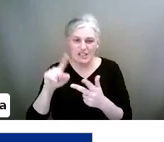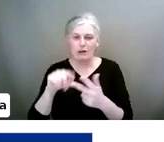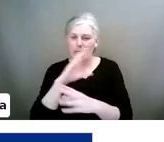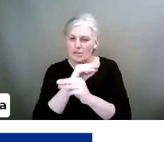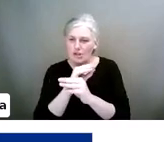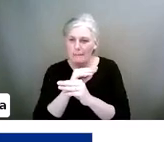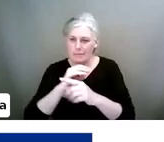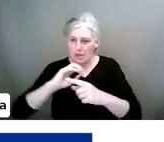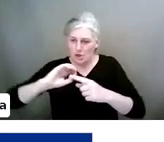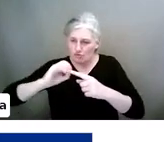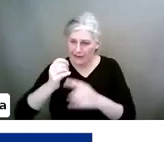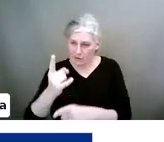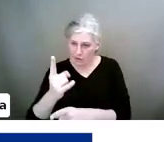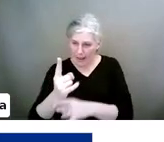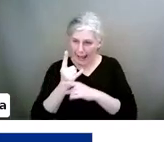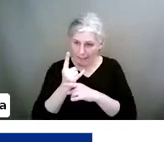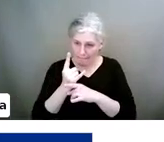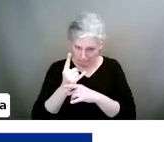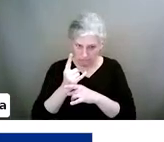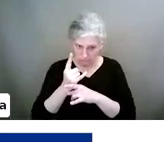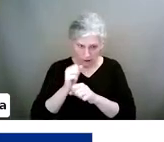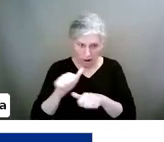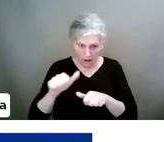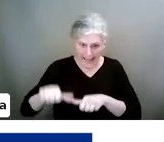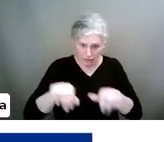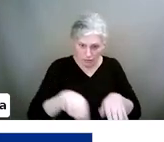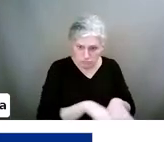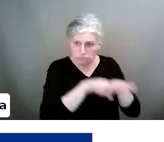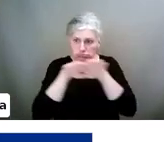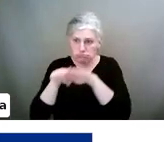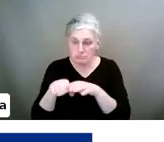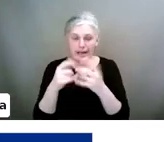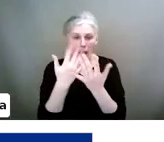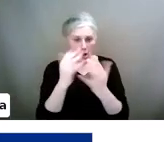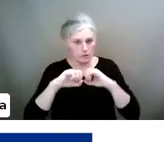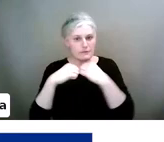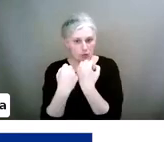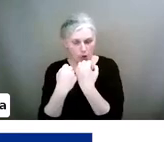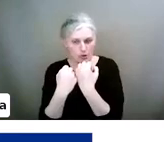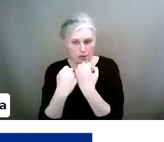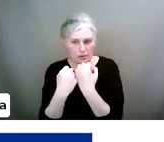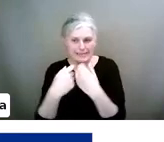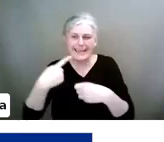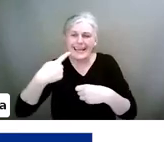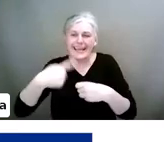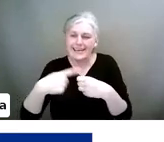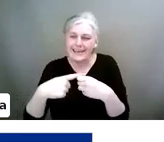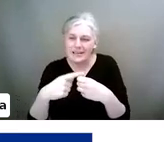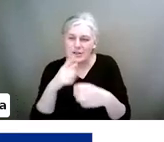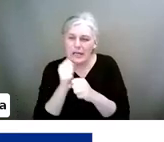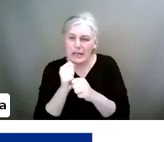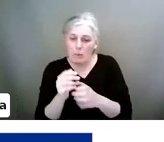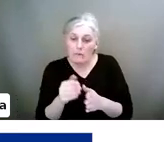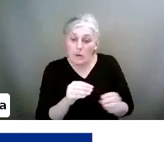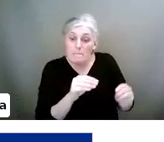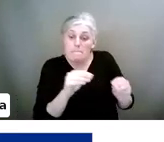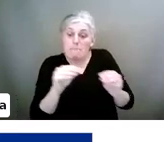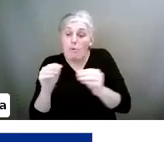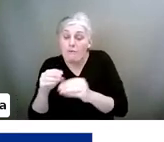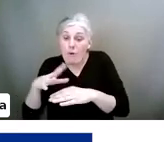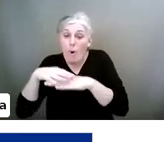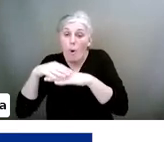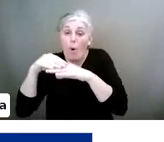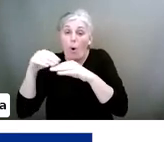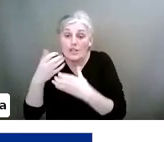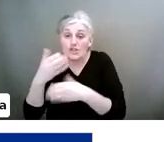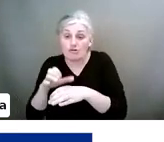help them. They agree. There's a huge amount there of social. So it just, again, extends into that older age category as well. So